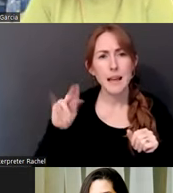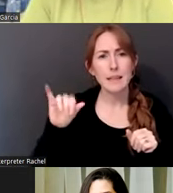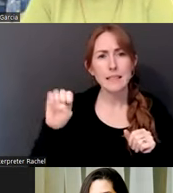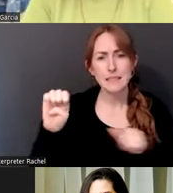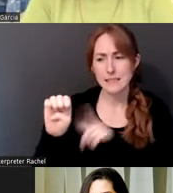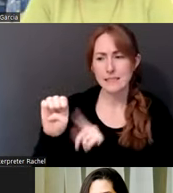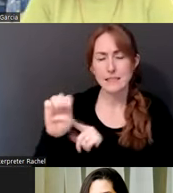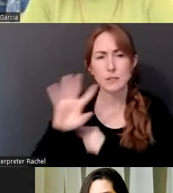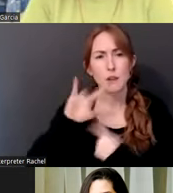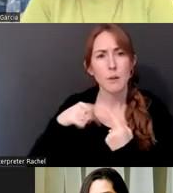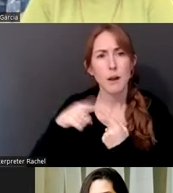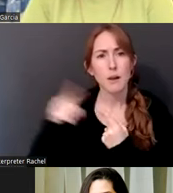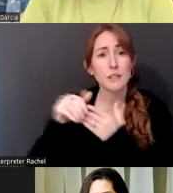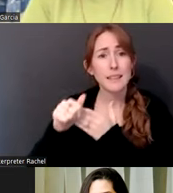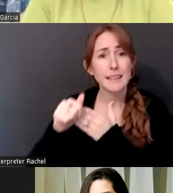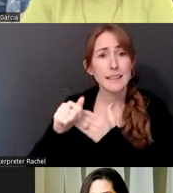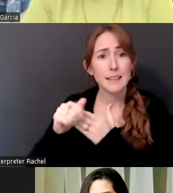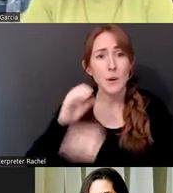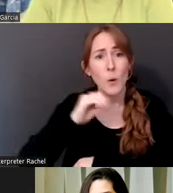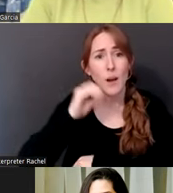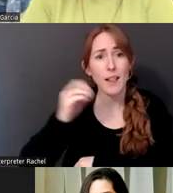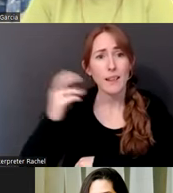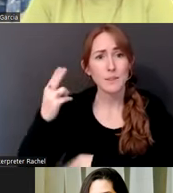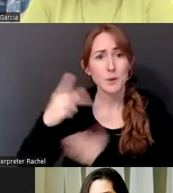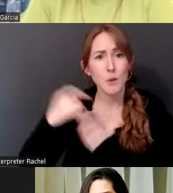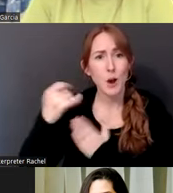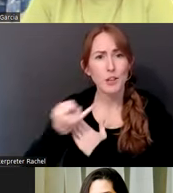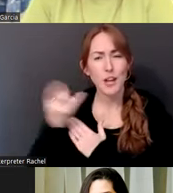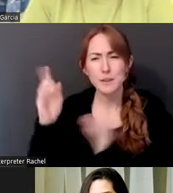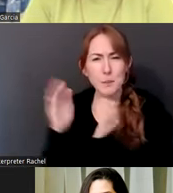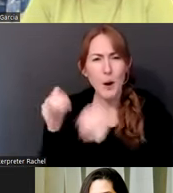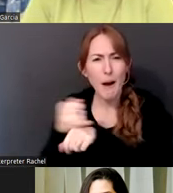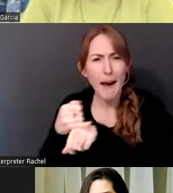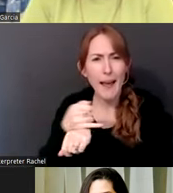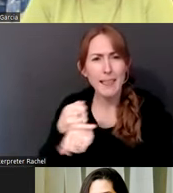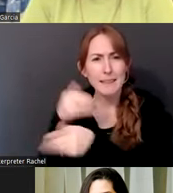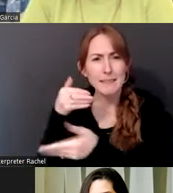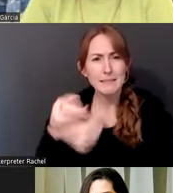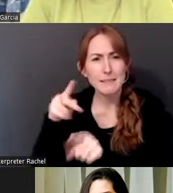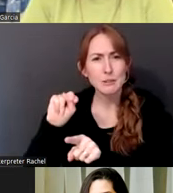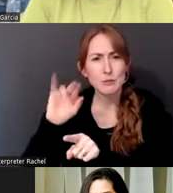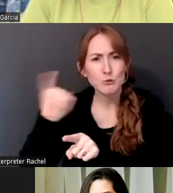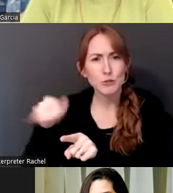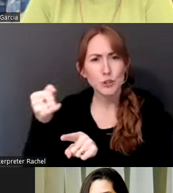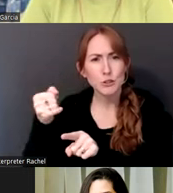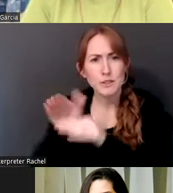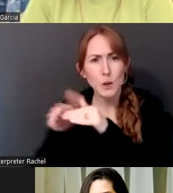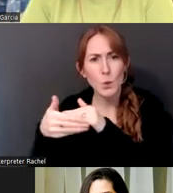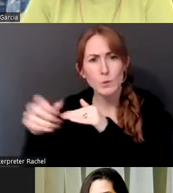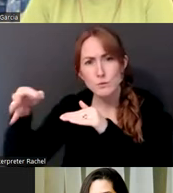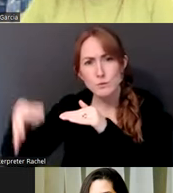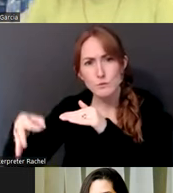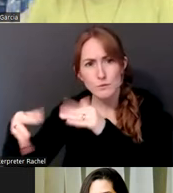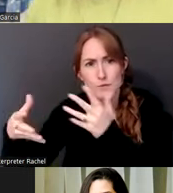project on her tiny island off the coast of New Jersey. And she made a comment that, um, her, her projects isn't